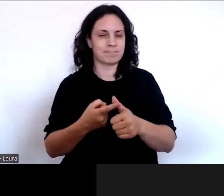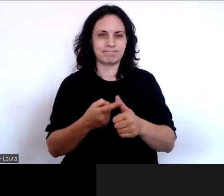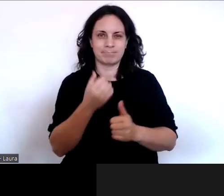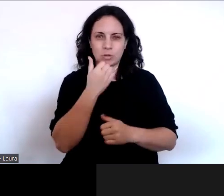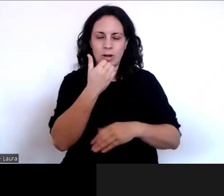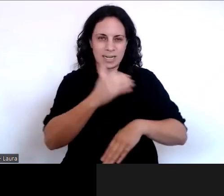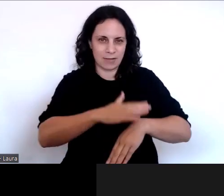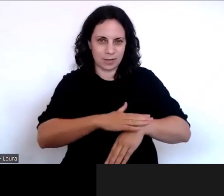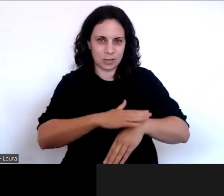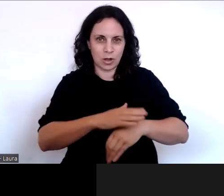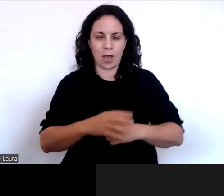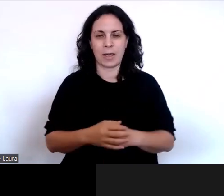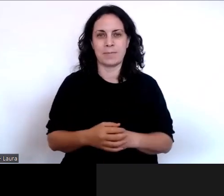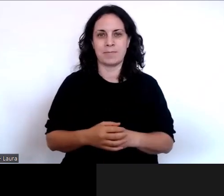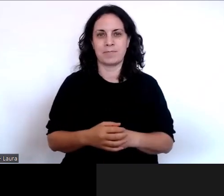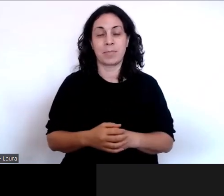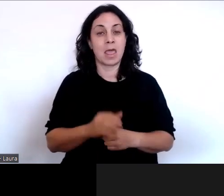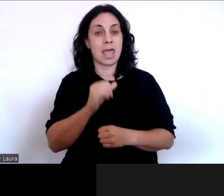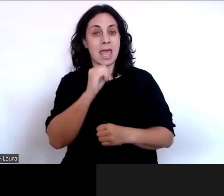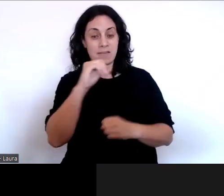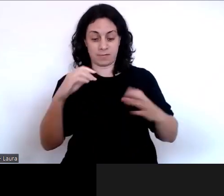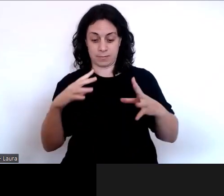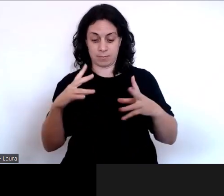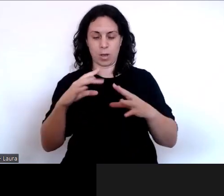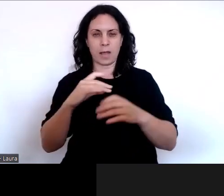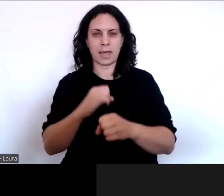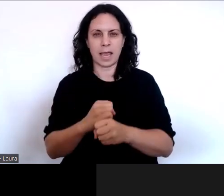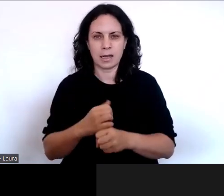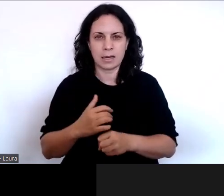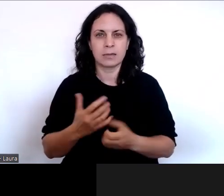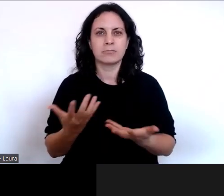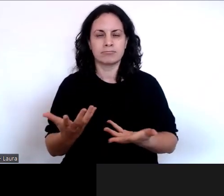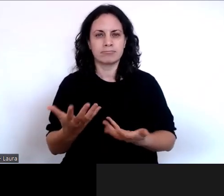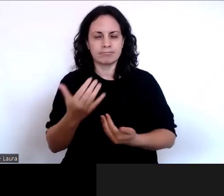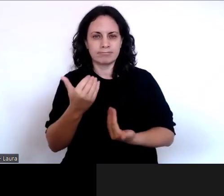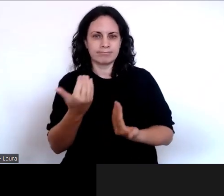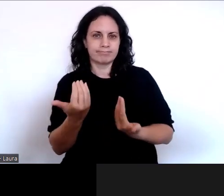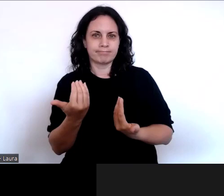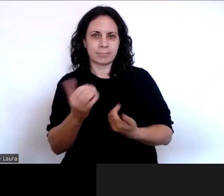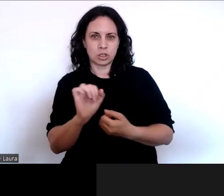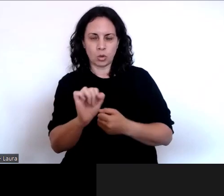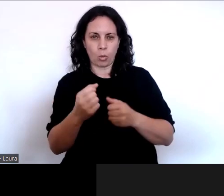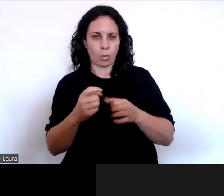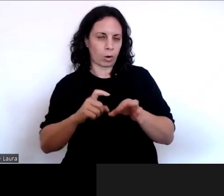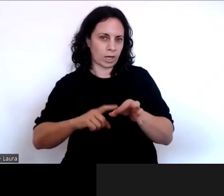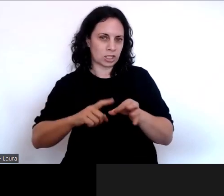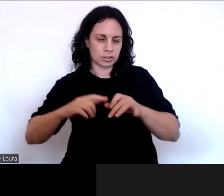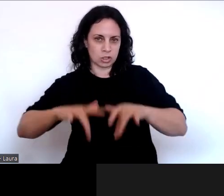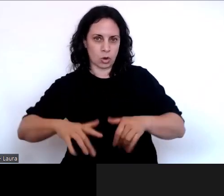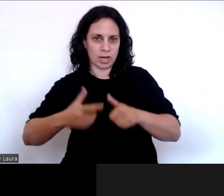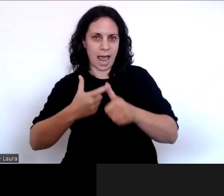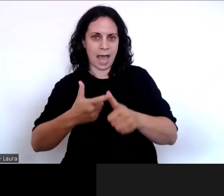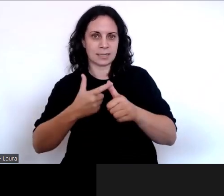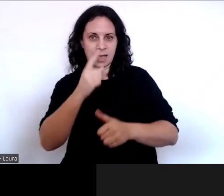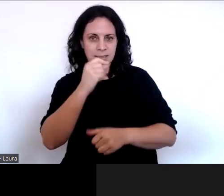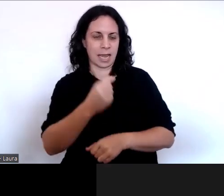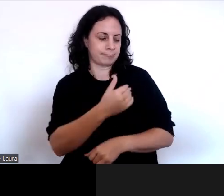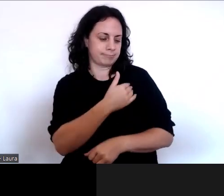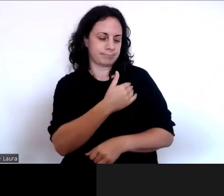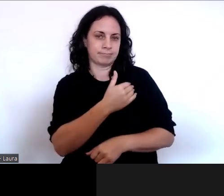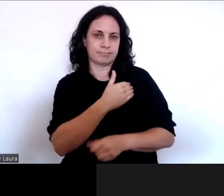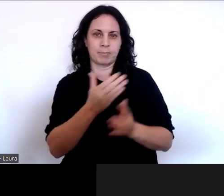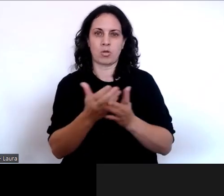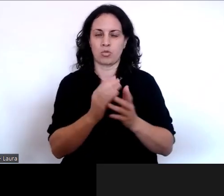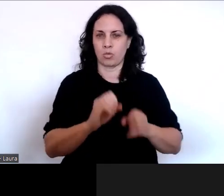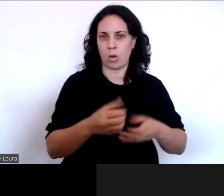webinar please feel free to send us an email or again get in touch with us through our website. The last thing to